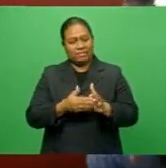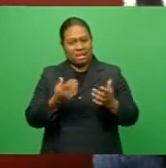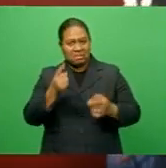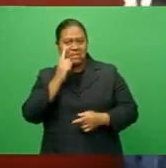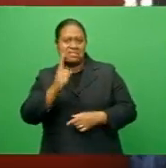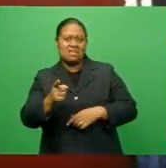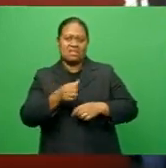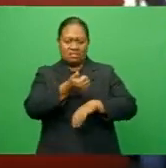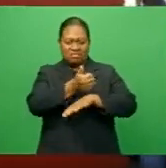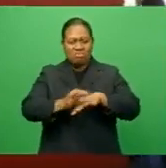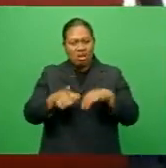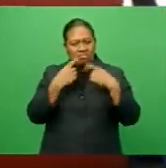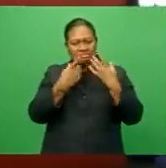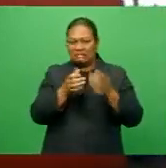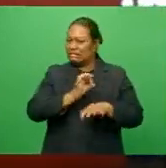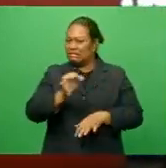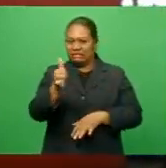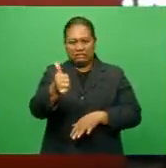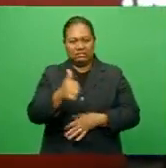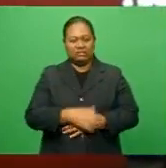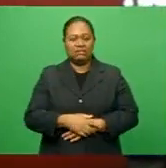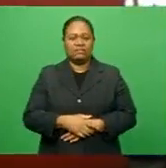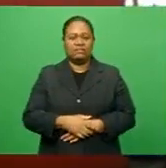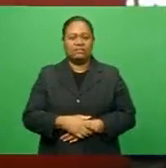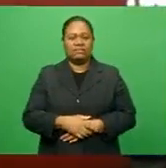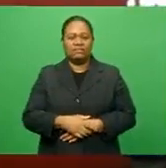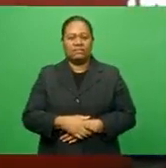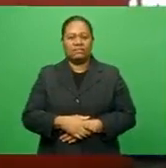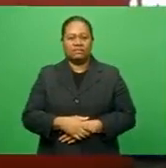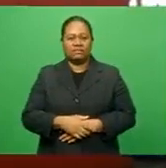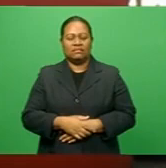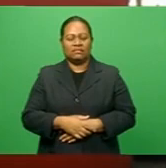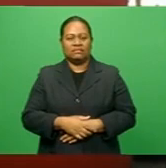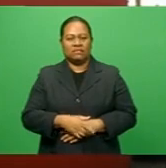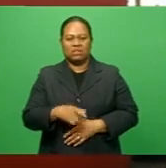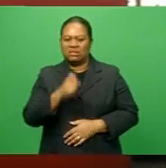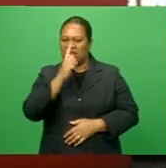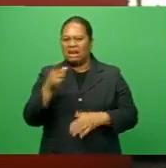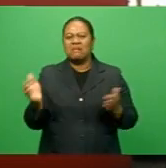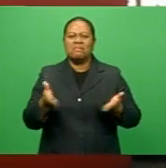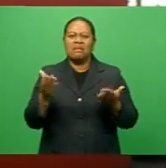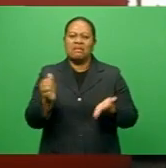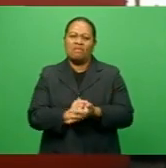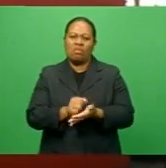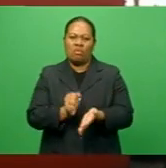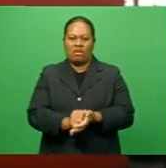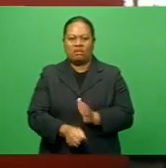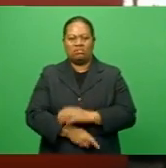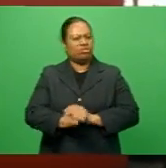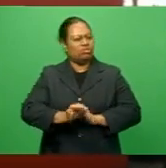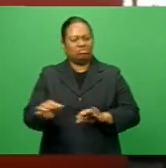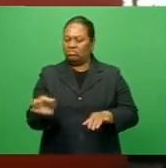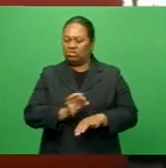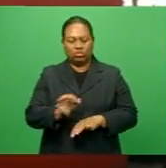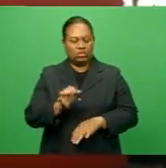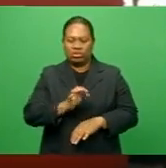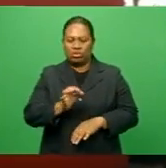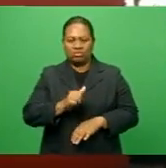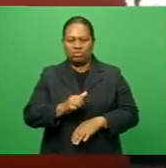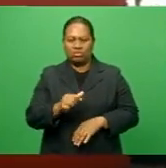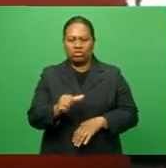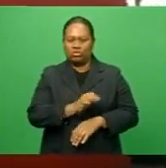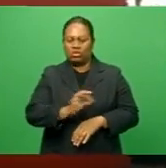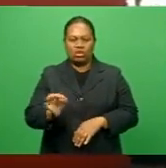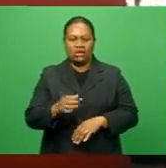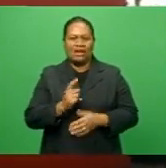condition, it's no good in a few ages, allowed to play the game. It shouldn't be like that. As you say, example,